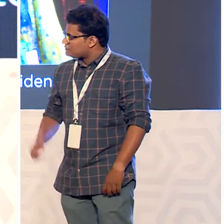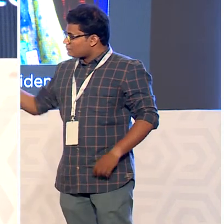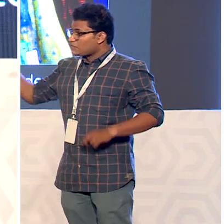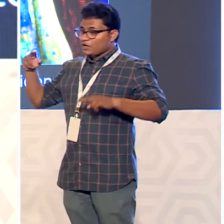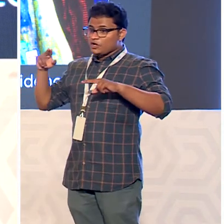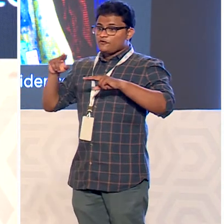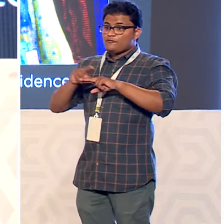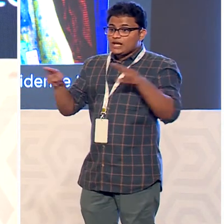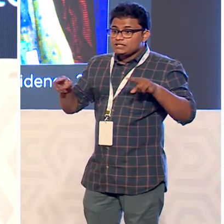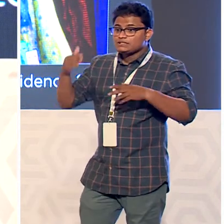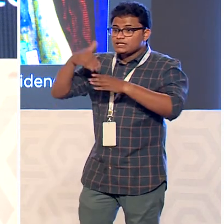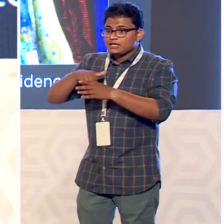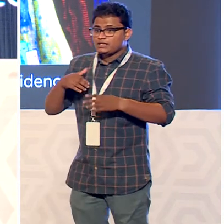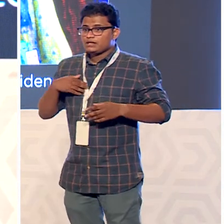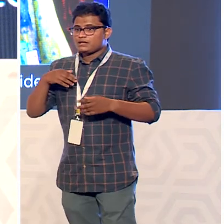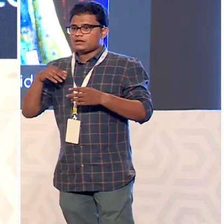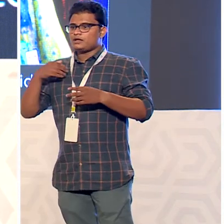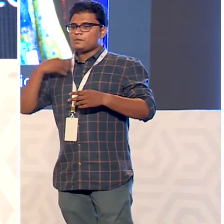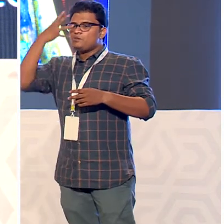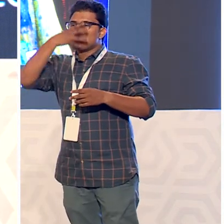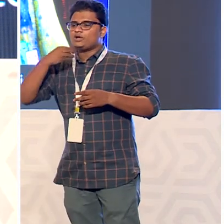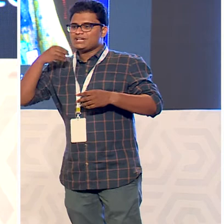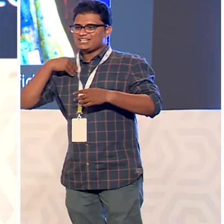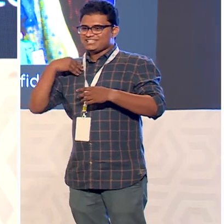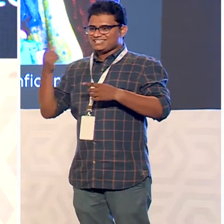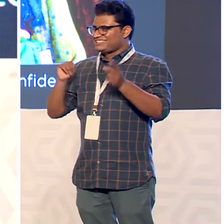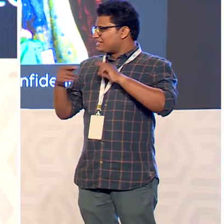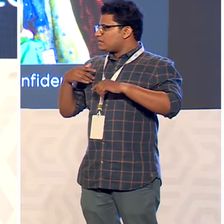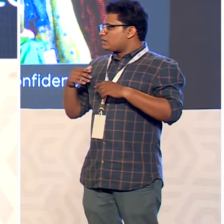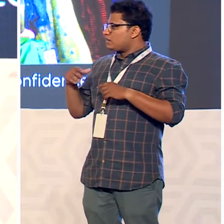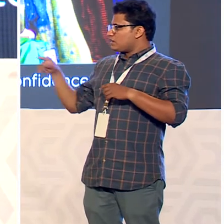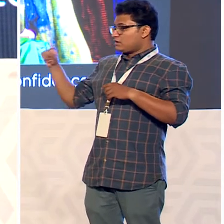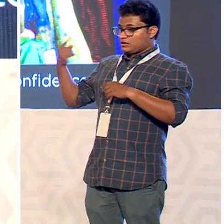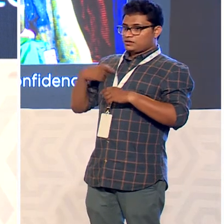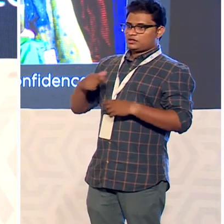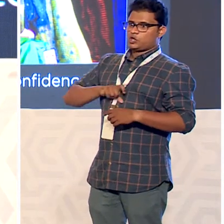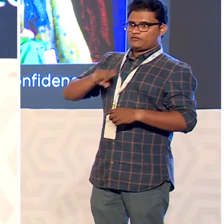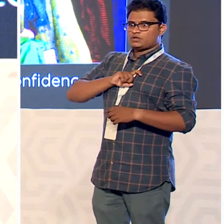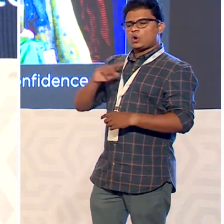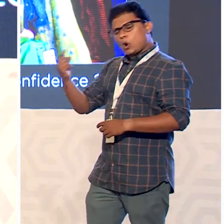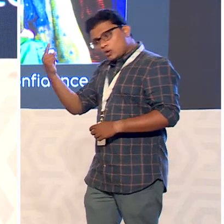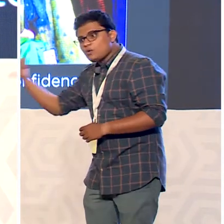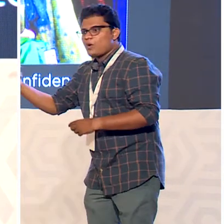coimbatore beauty pageant and i won the title mrs confidence and i was the only one on wheelchair there